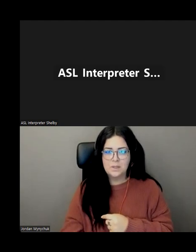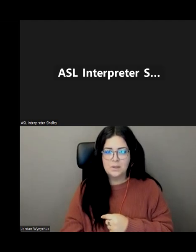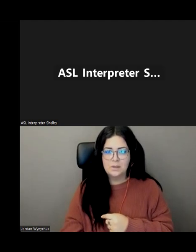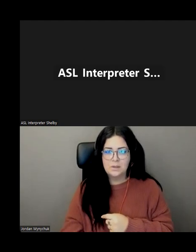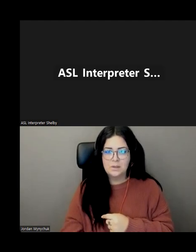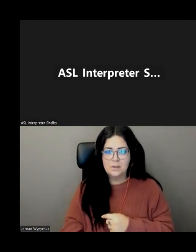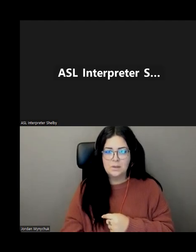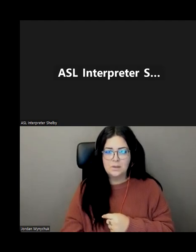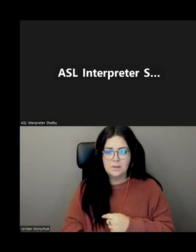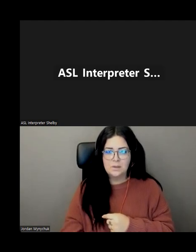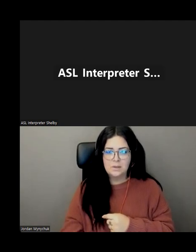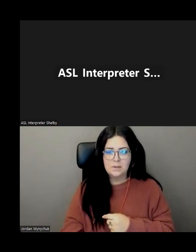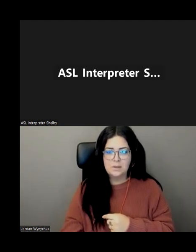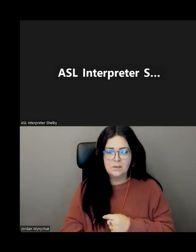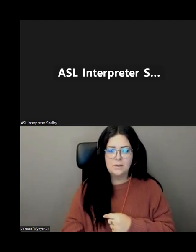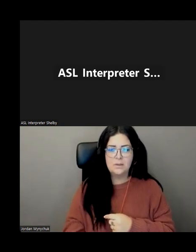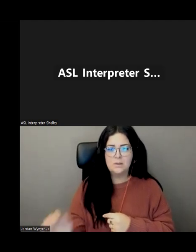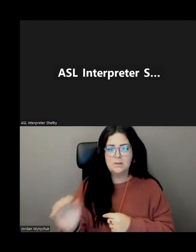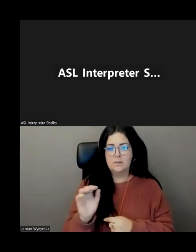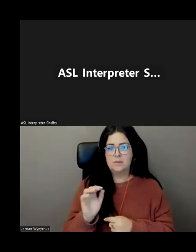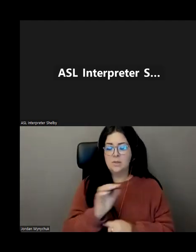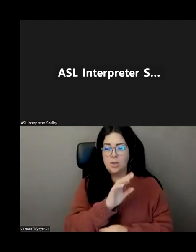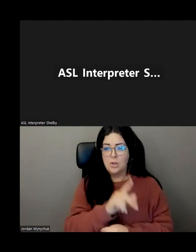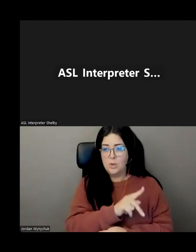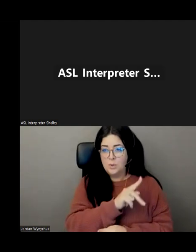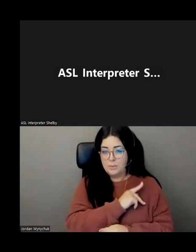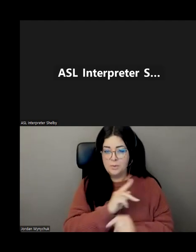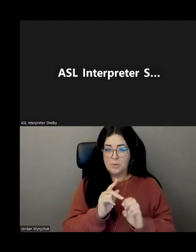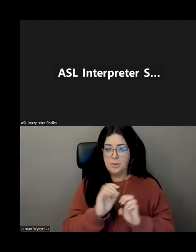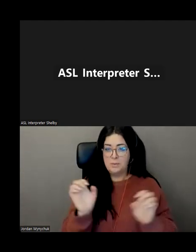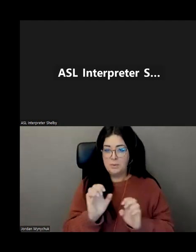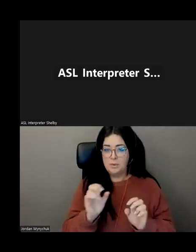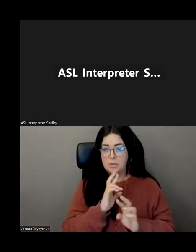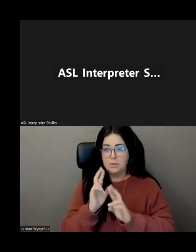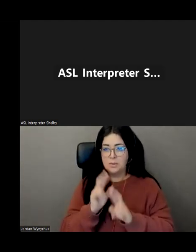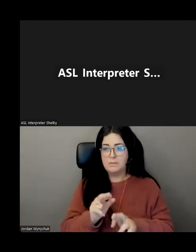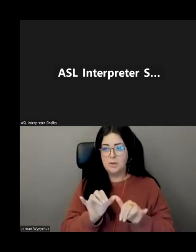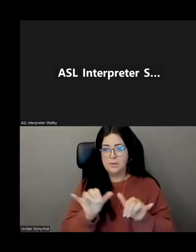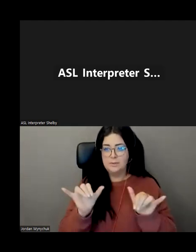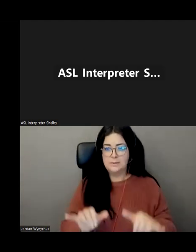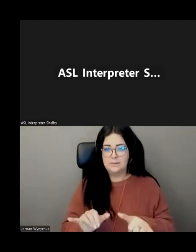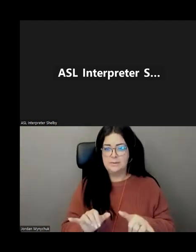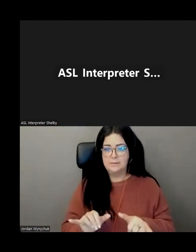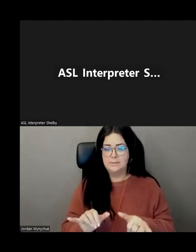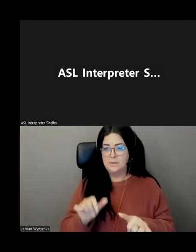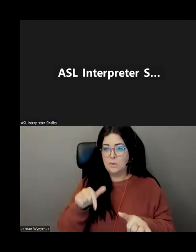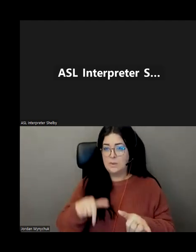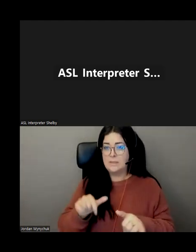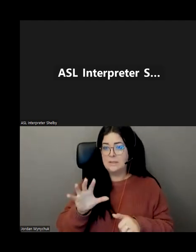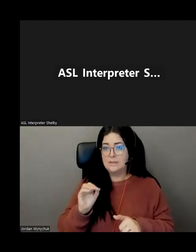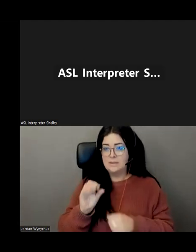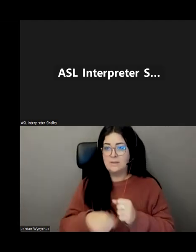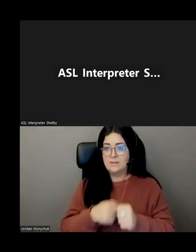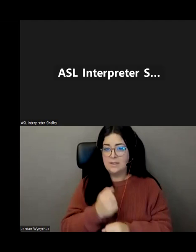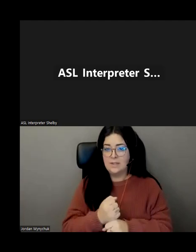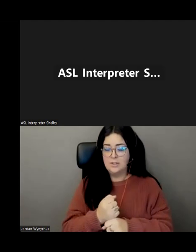gold standard of personal emergency response system with 50 years of experience we just had our this is our 50th year and uh and